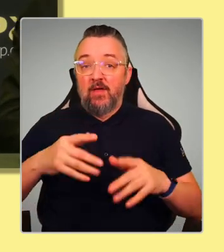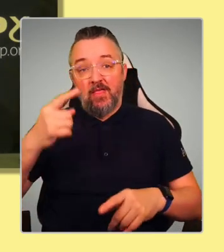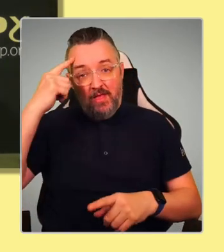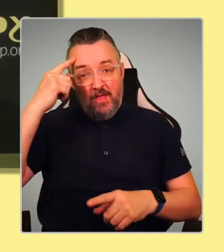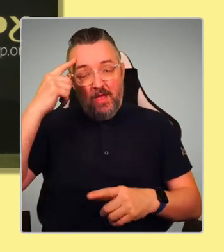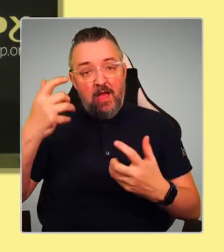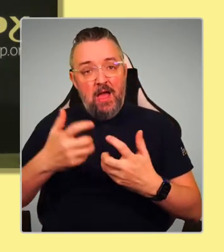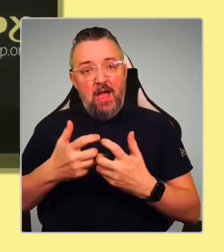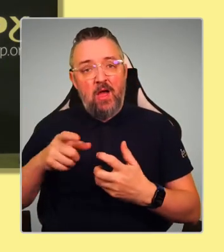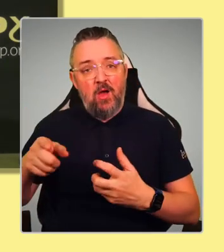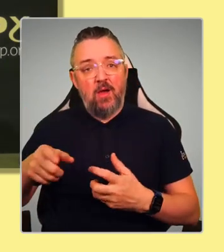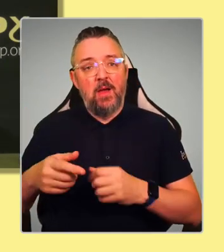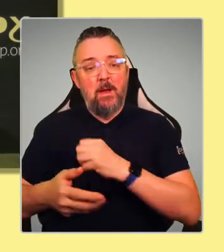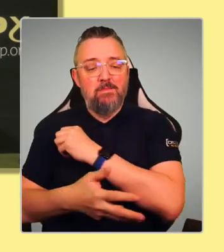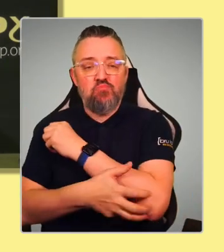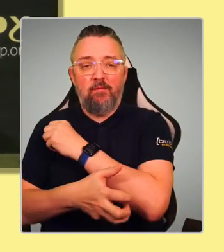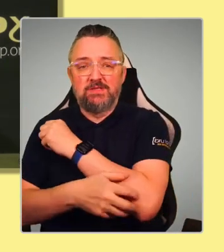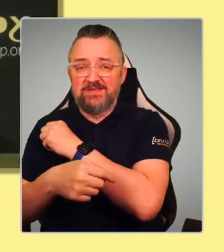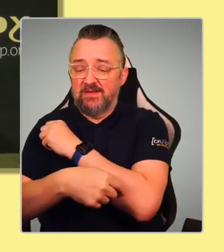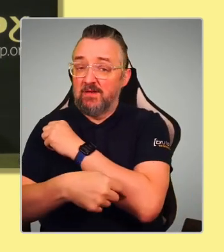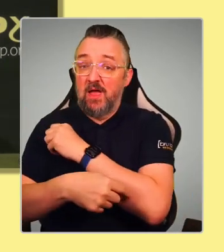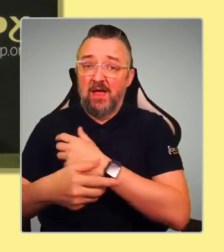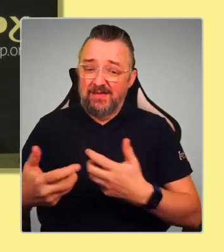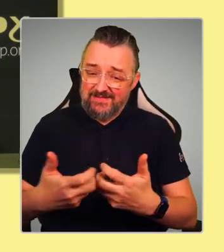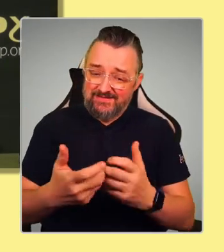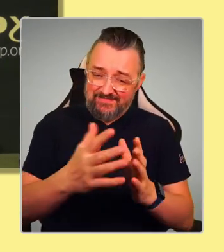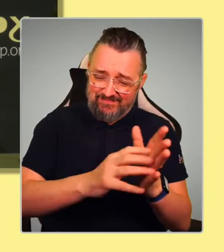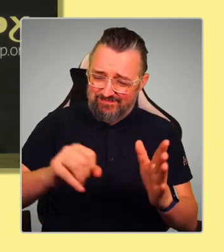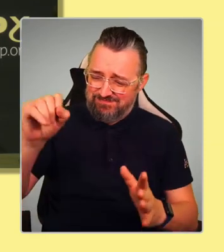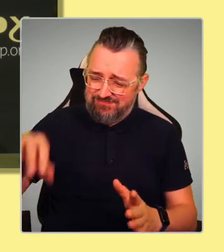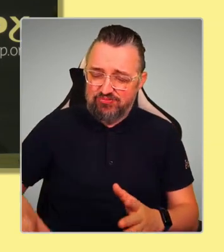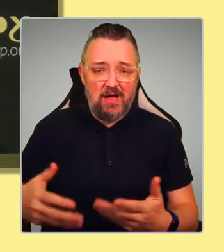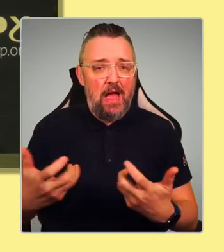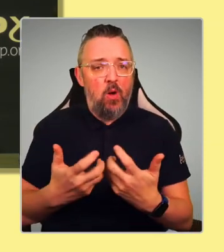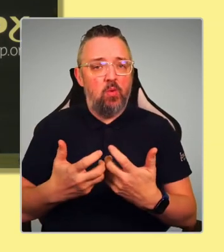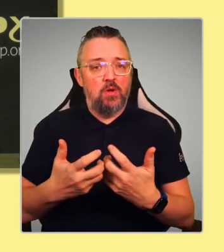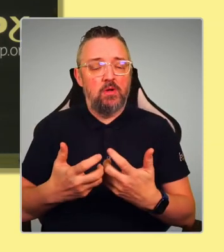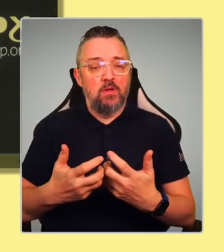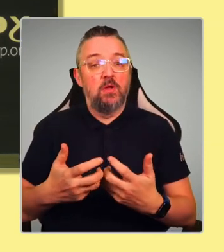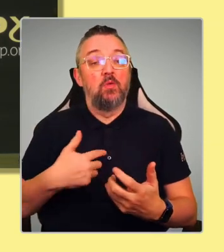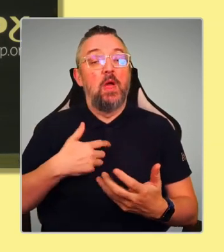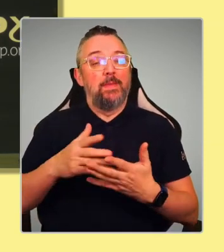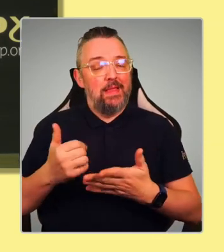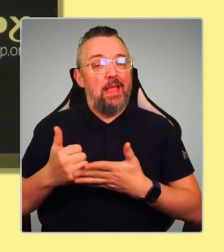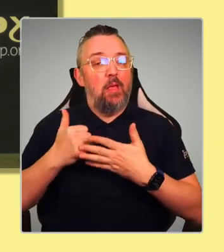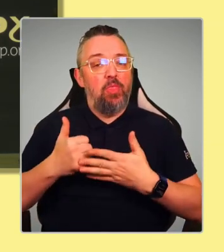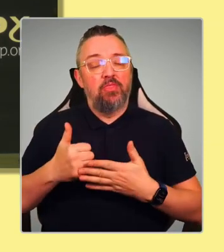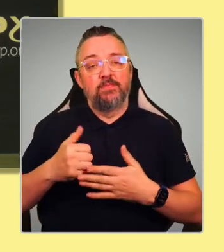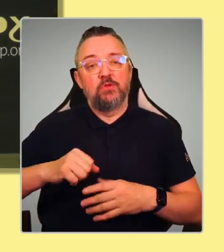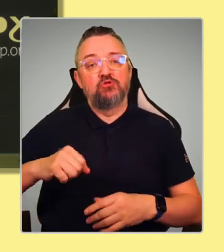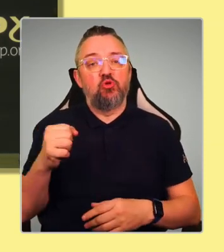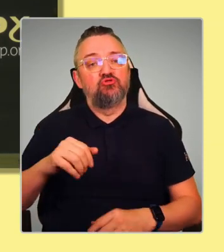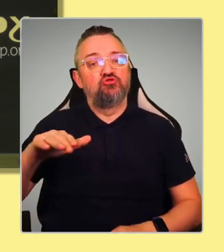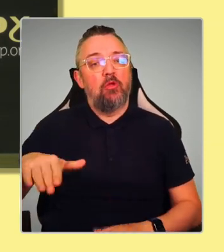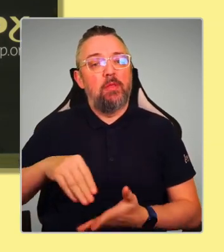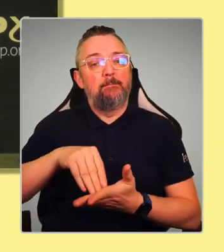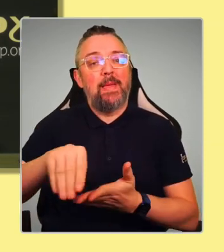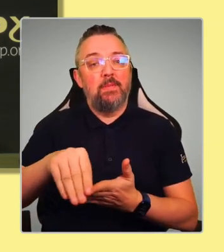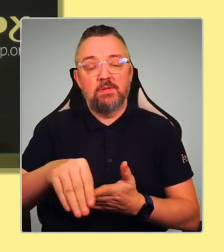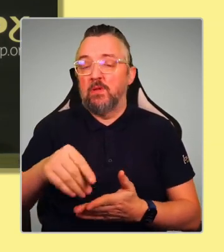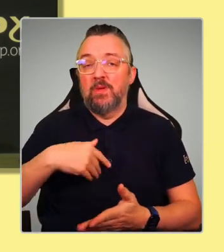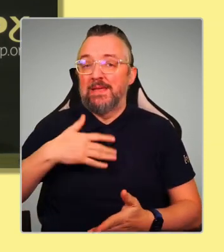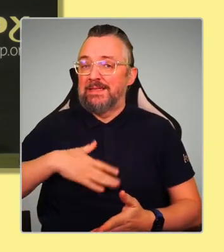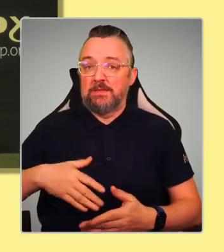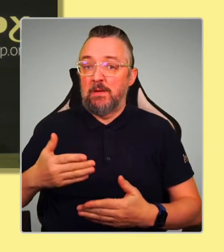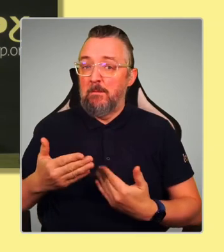poverty? We have been doing a lot through the Scottish Child Pavement. But we need to go further and faster. And I think that comes through a growing and